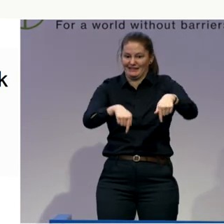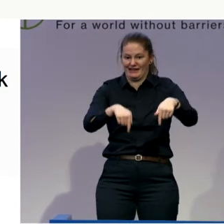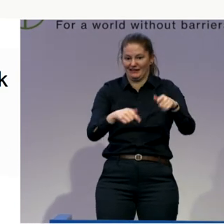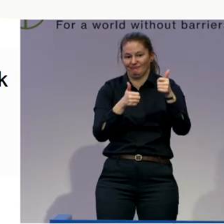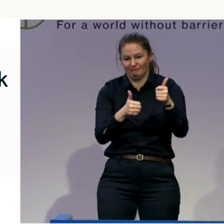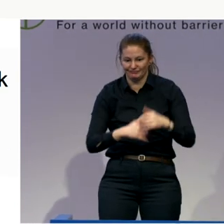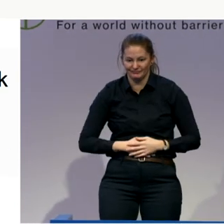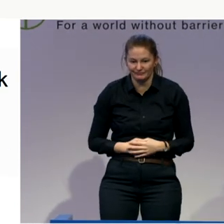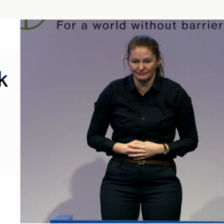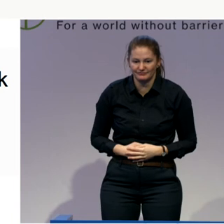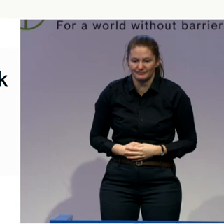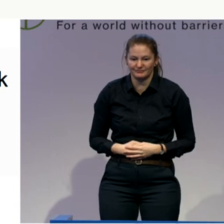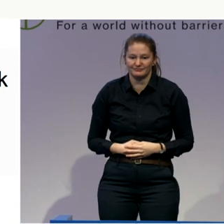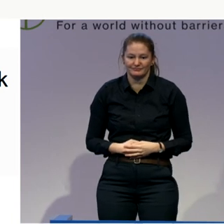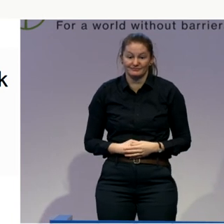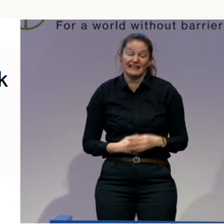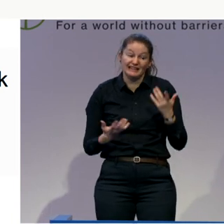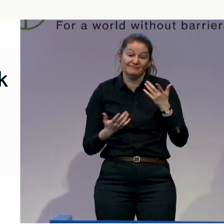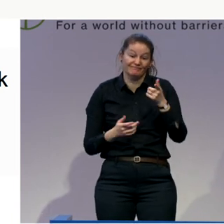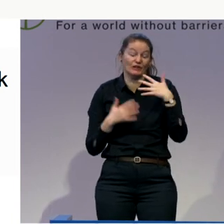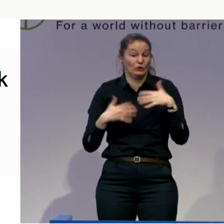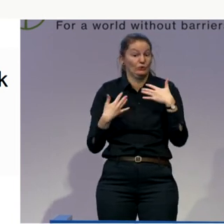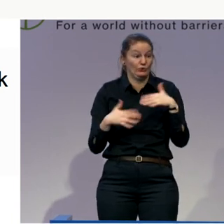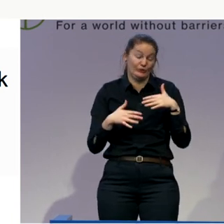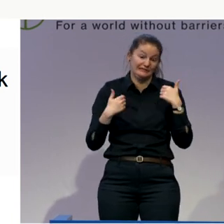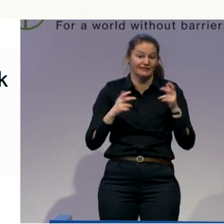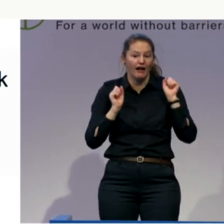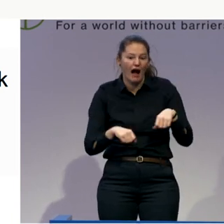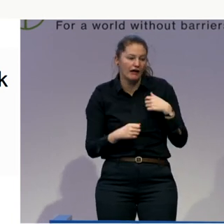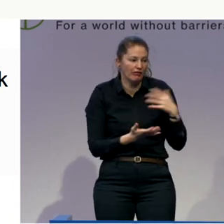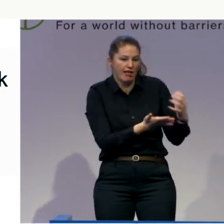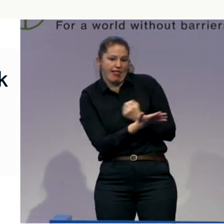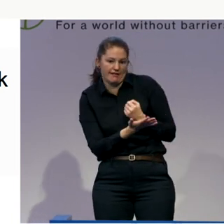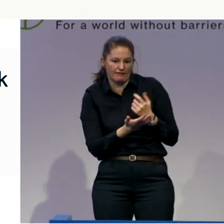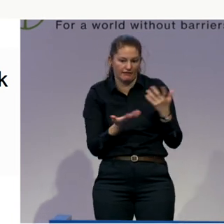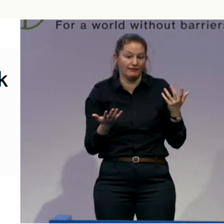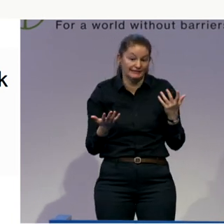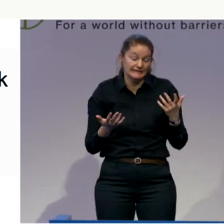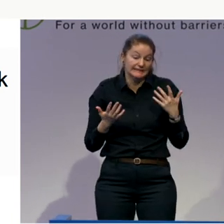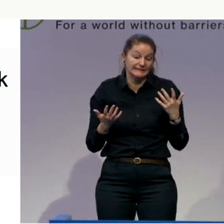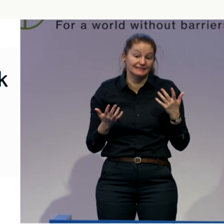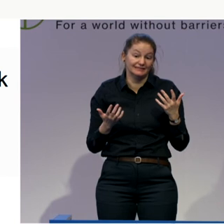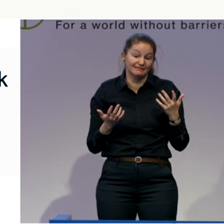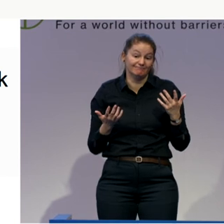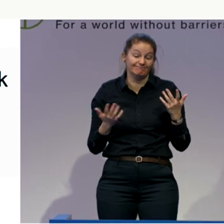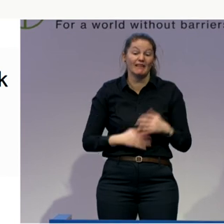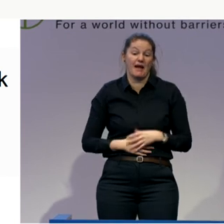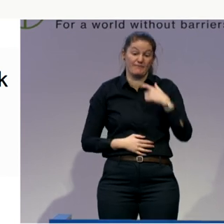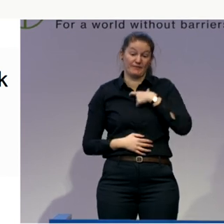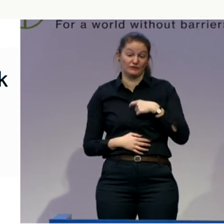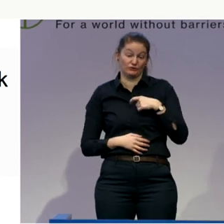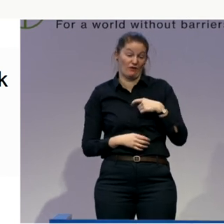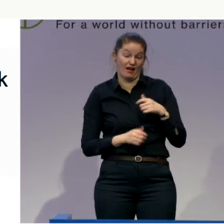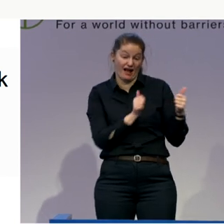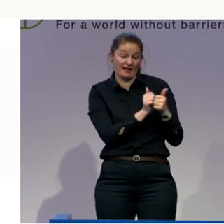We found that. We found unscrupulous care workers who were basically abusing their clients. And we found